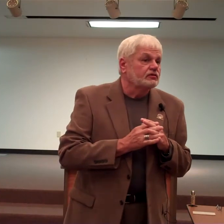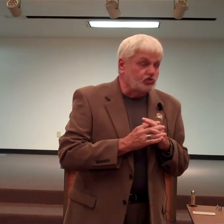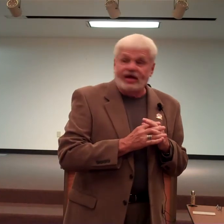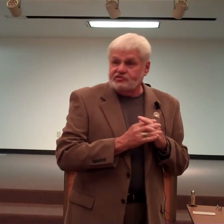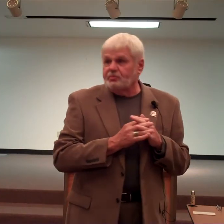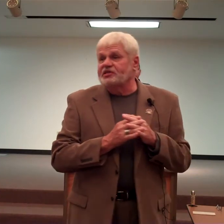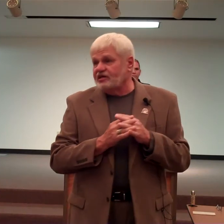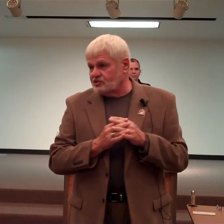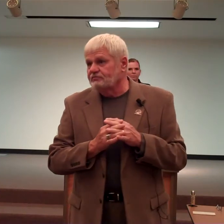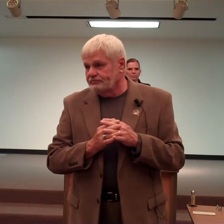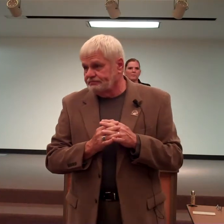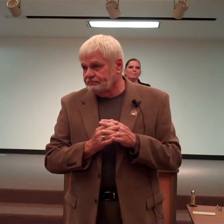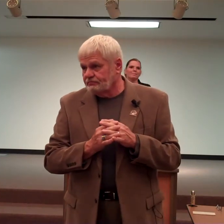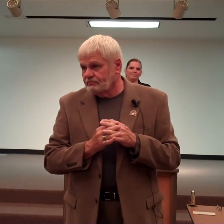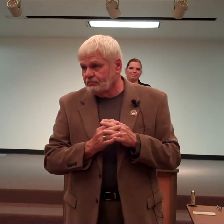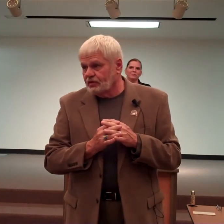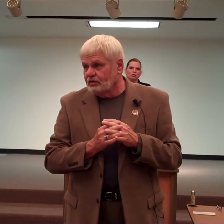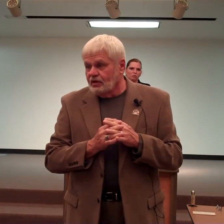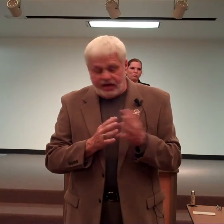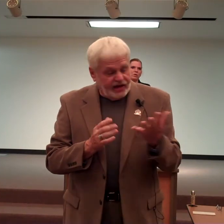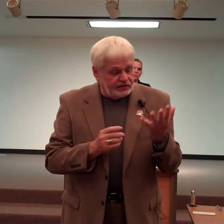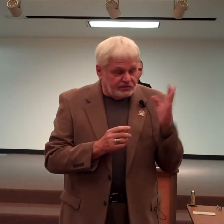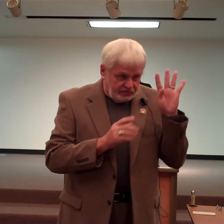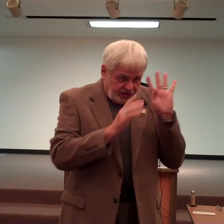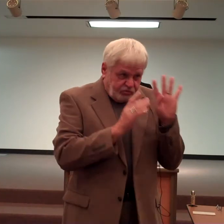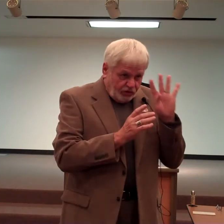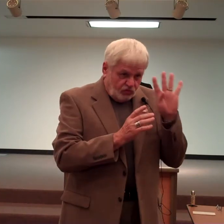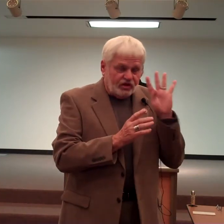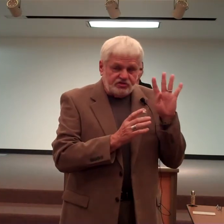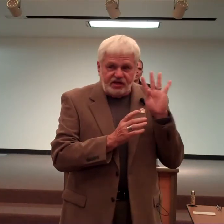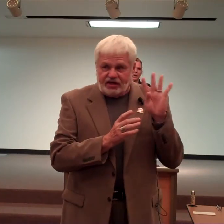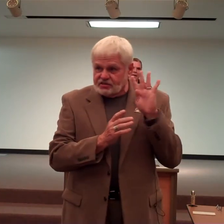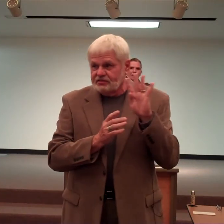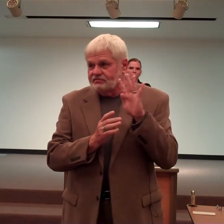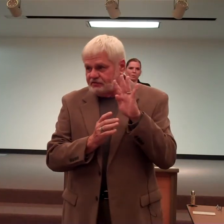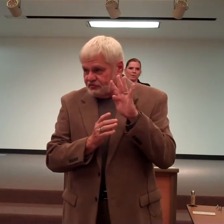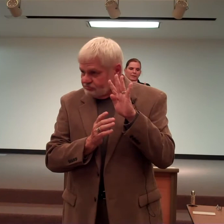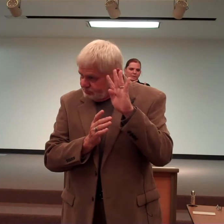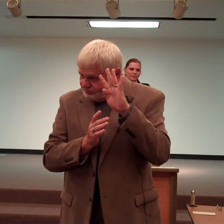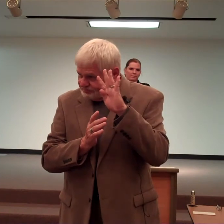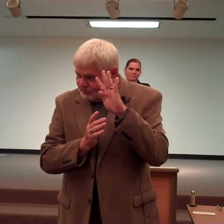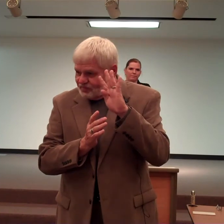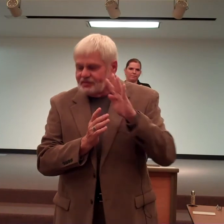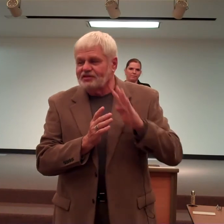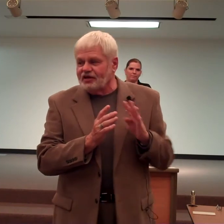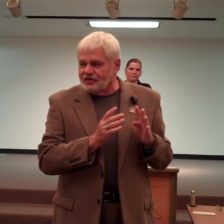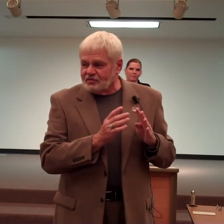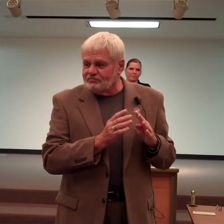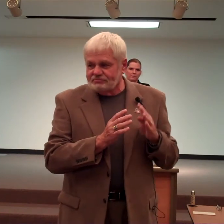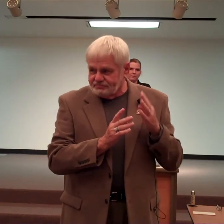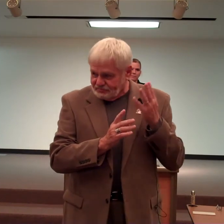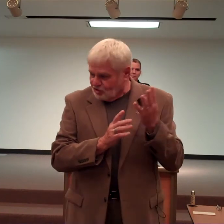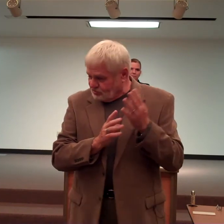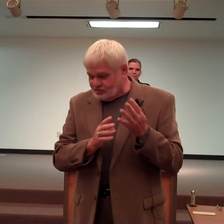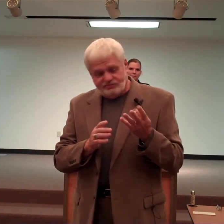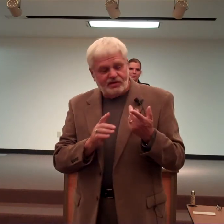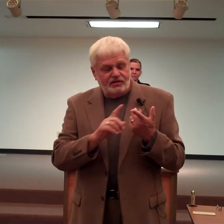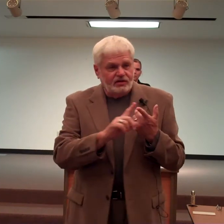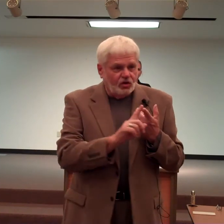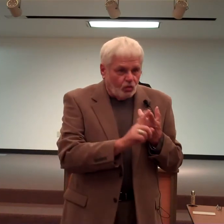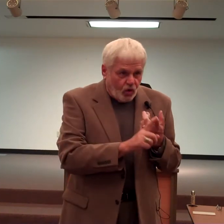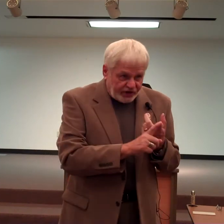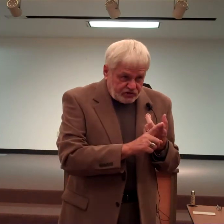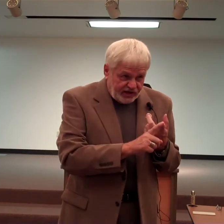Transportation. And the important ones are these, if you're taking notes.